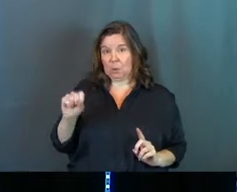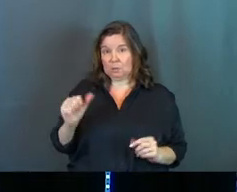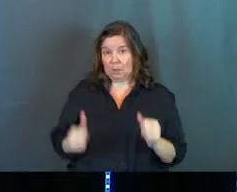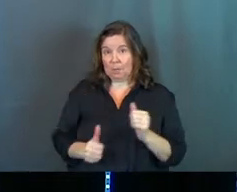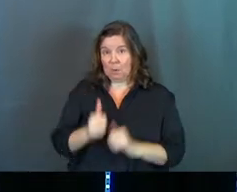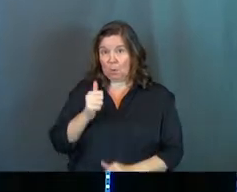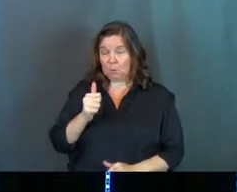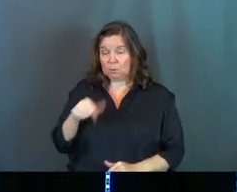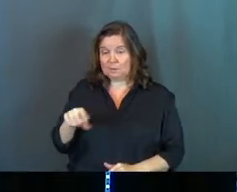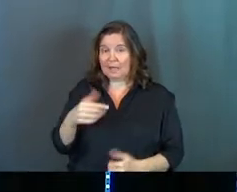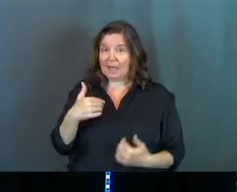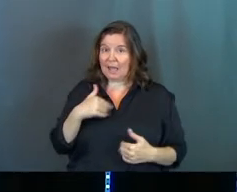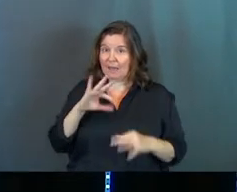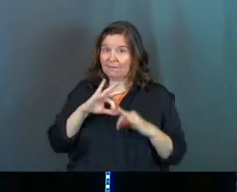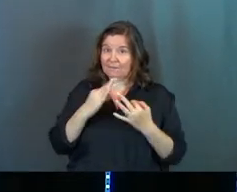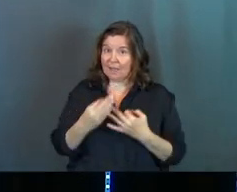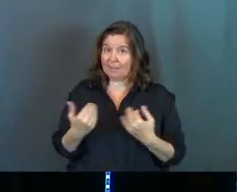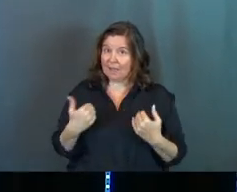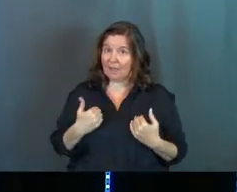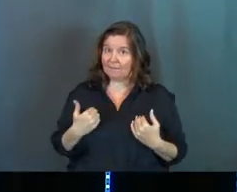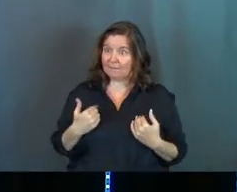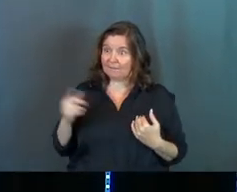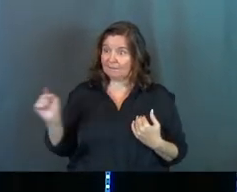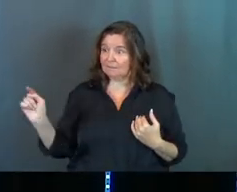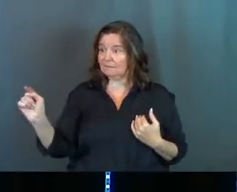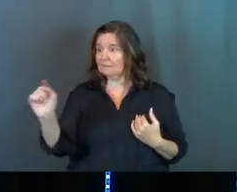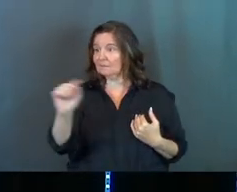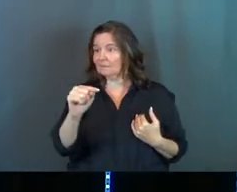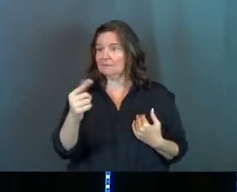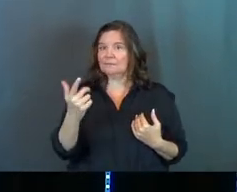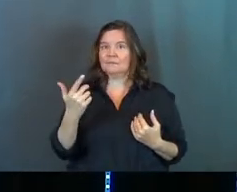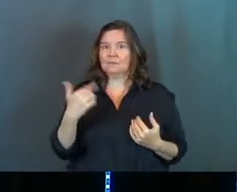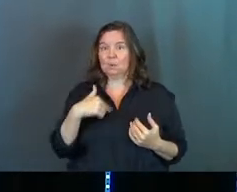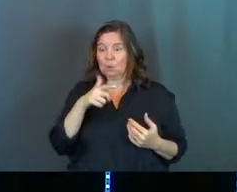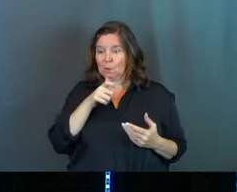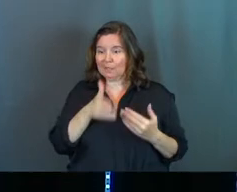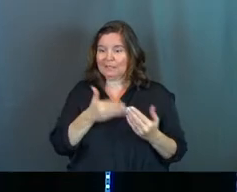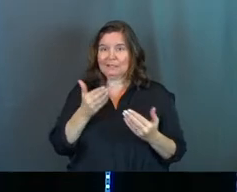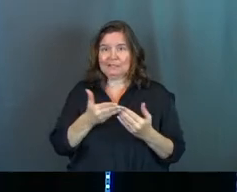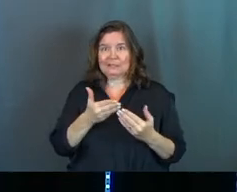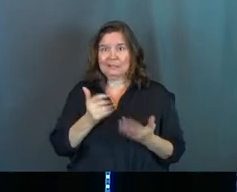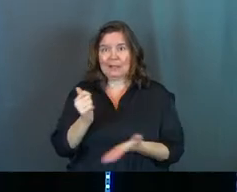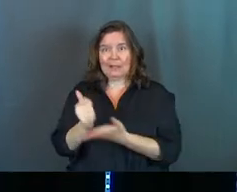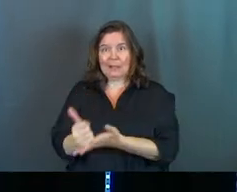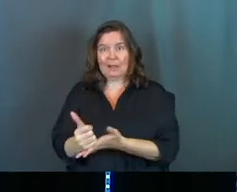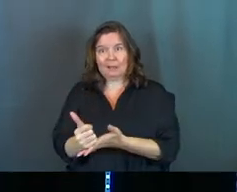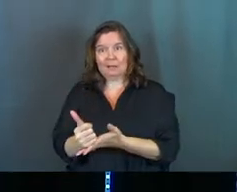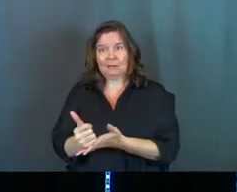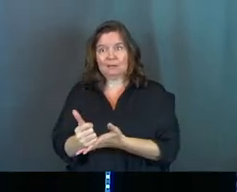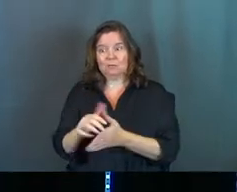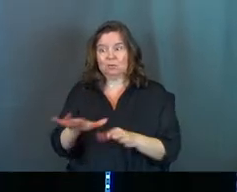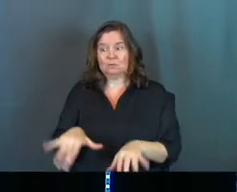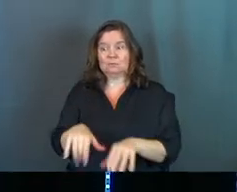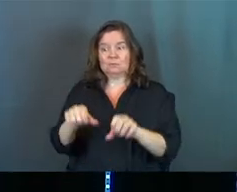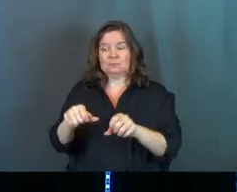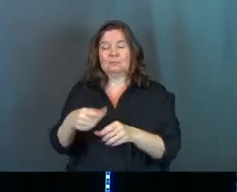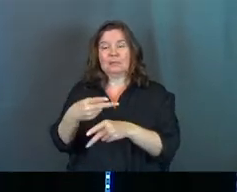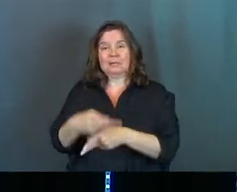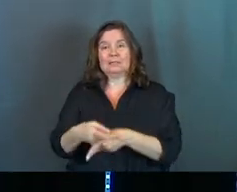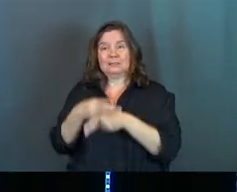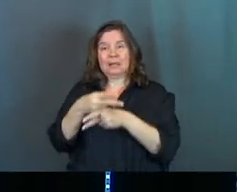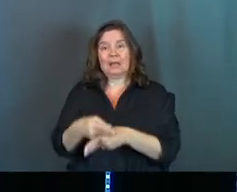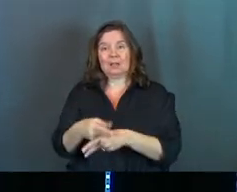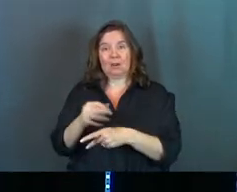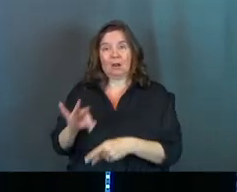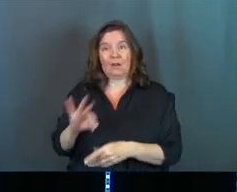most of them, a lot of them have family members. And a lot of them have family members who could easily, who have the means to step in and take